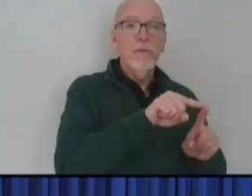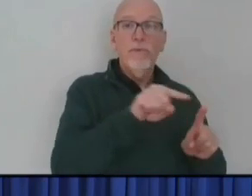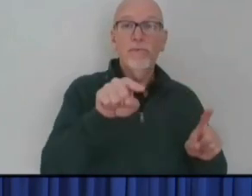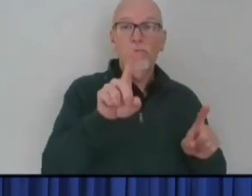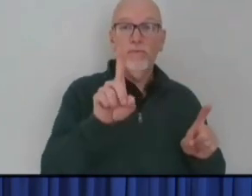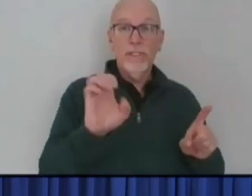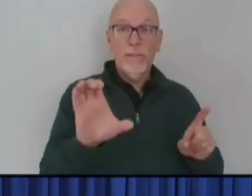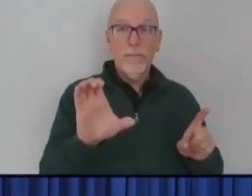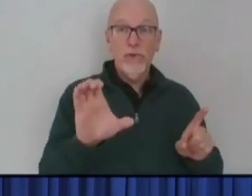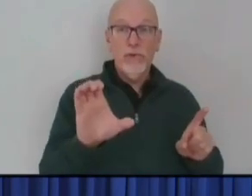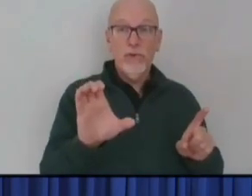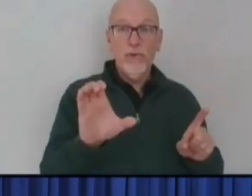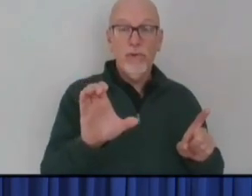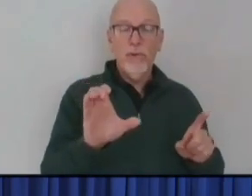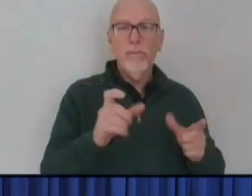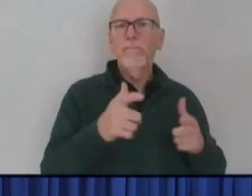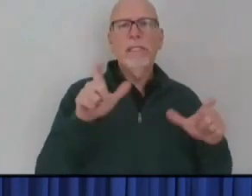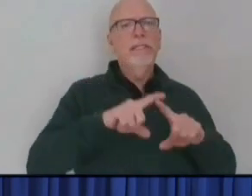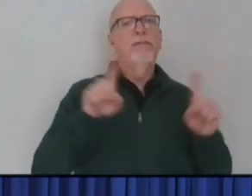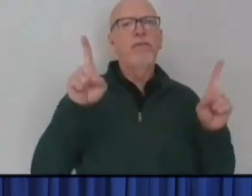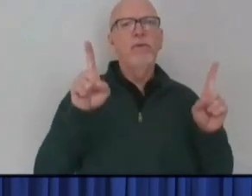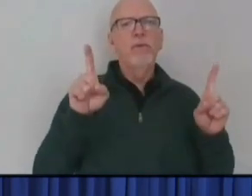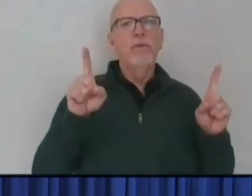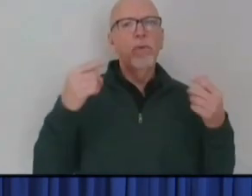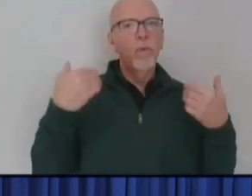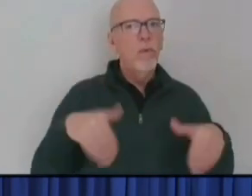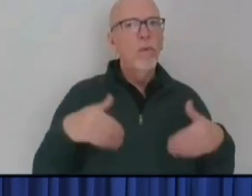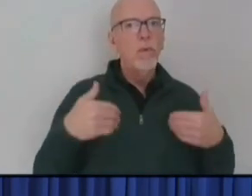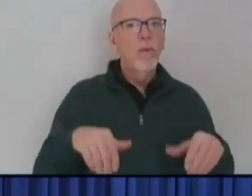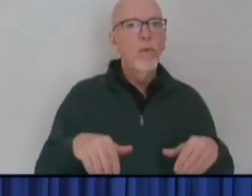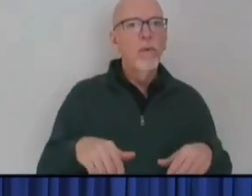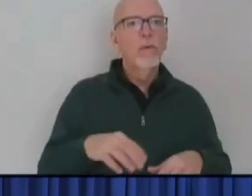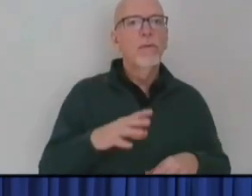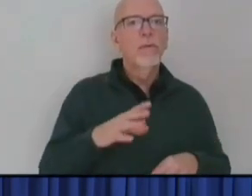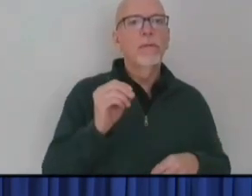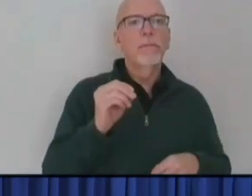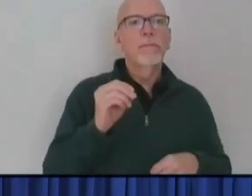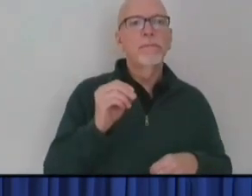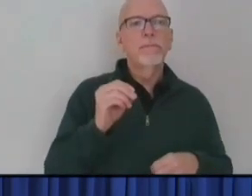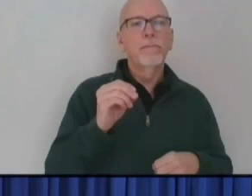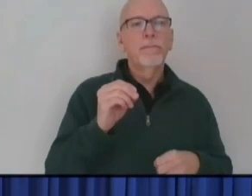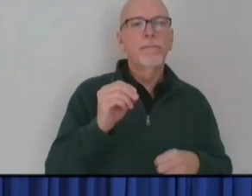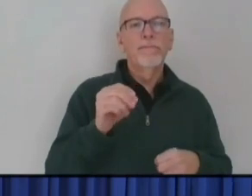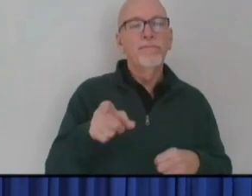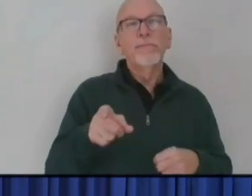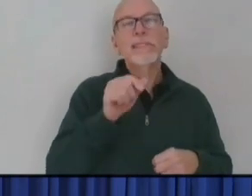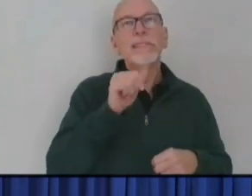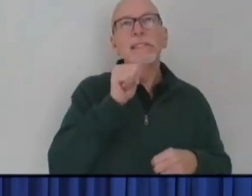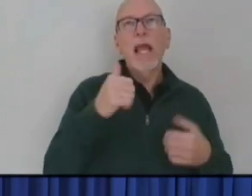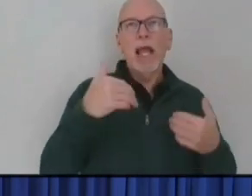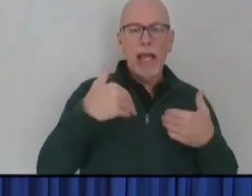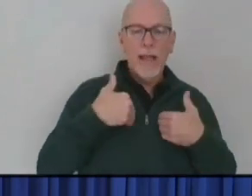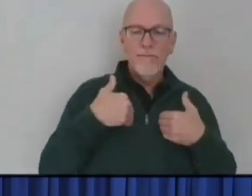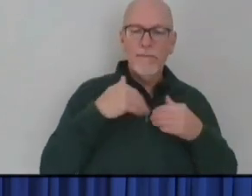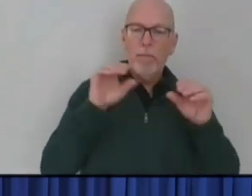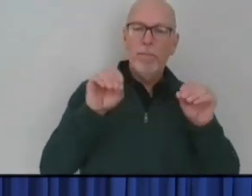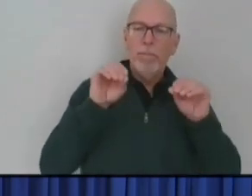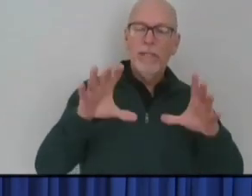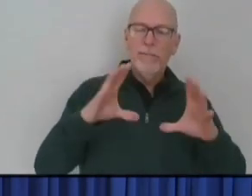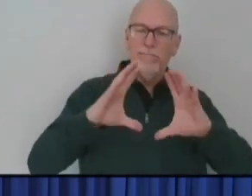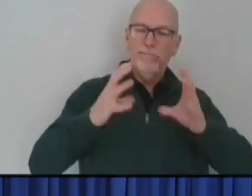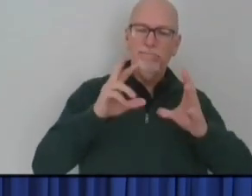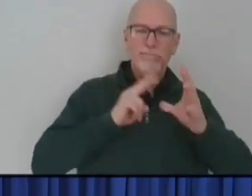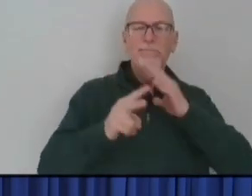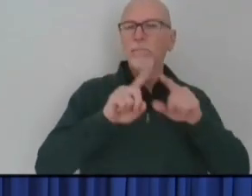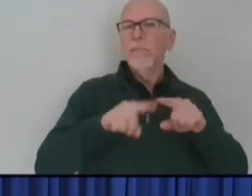stark difference. And you were, you didn't have a crystal ball, but you were predicting